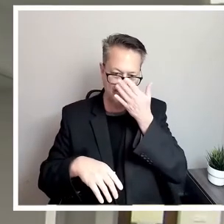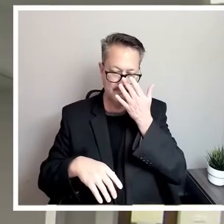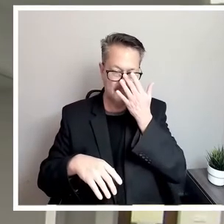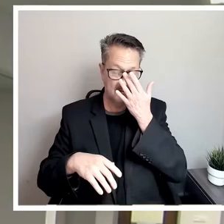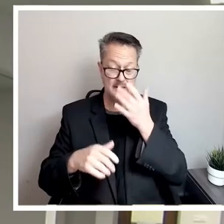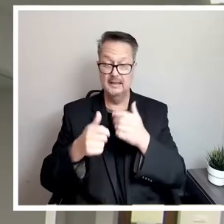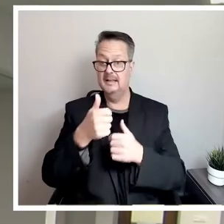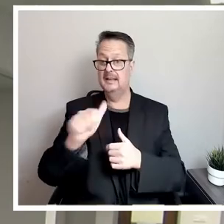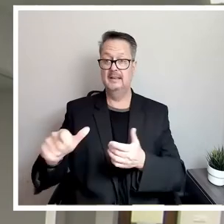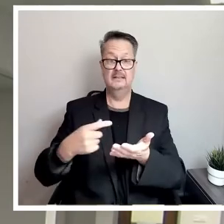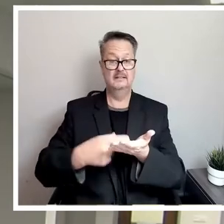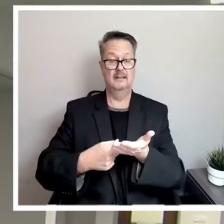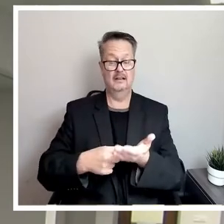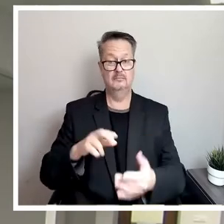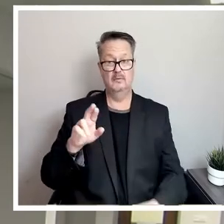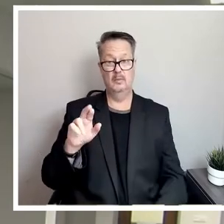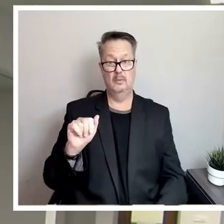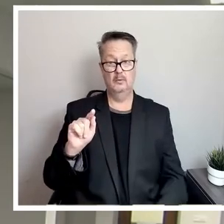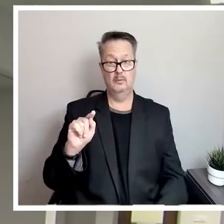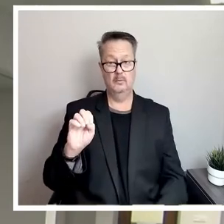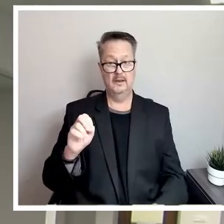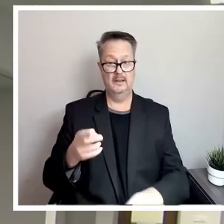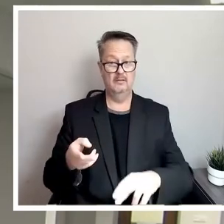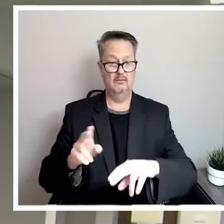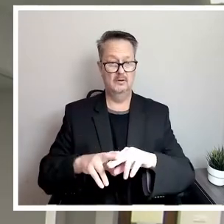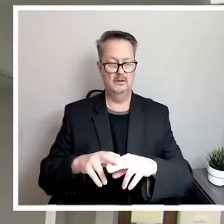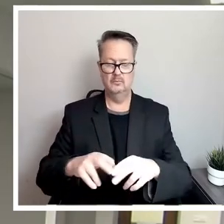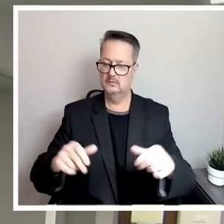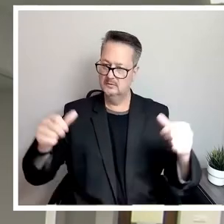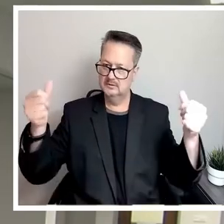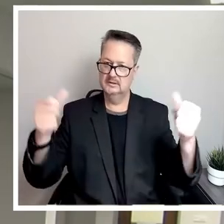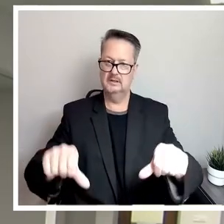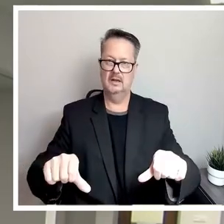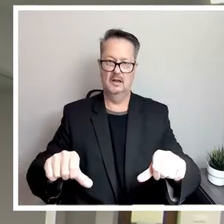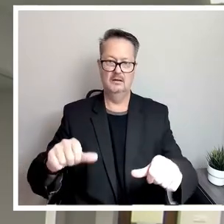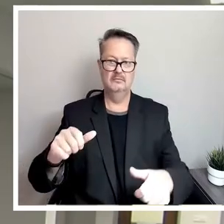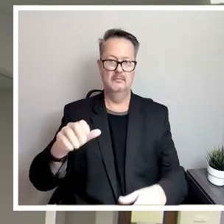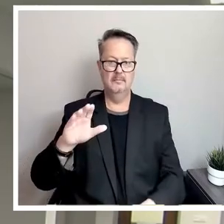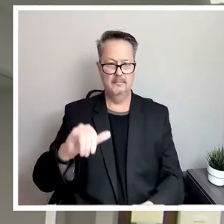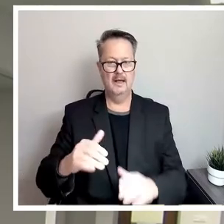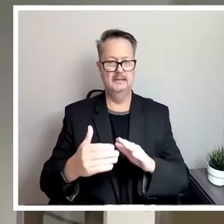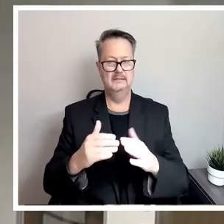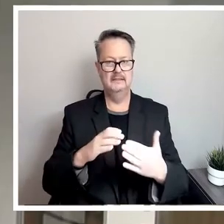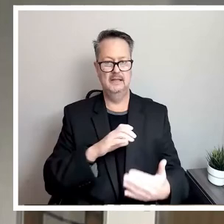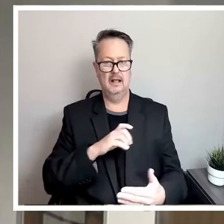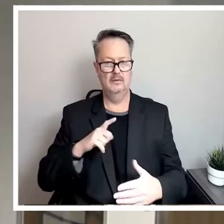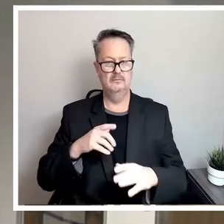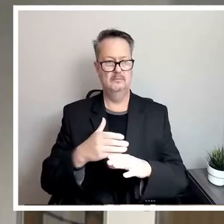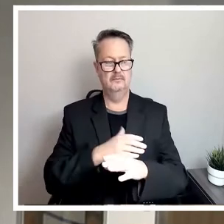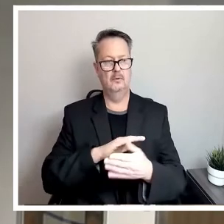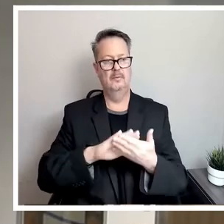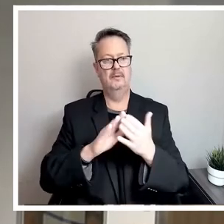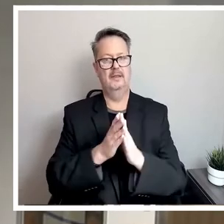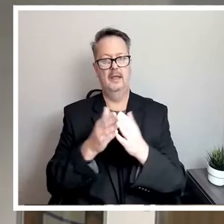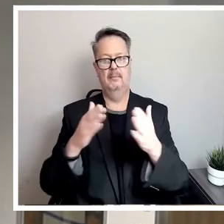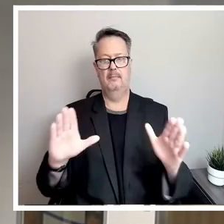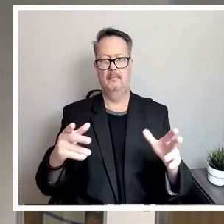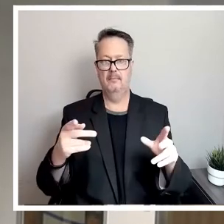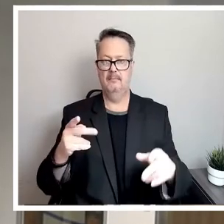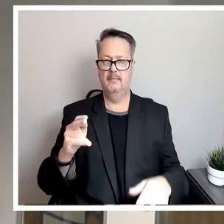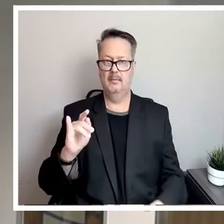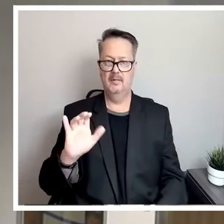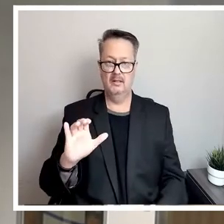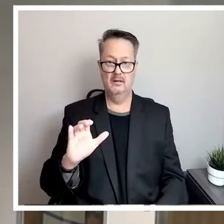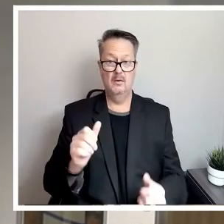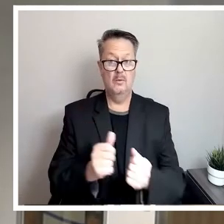increase to the citizens was categorically denied by city council before it ever went public. And yet, also without public input,